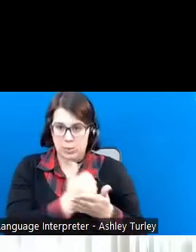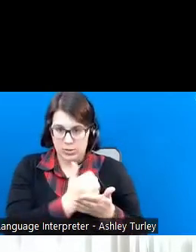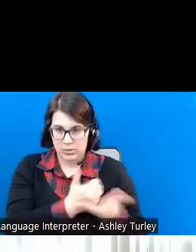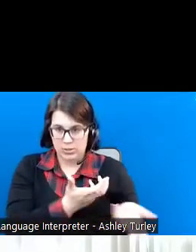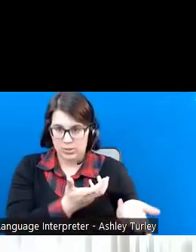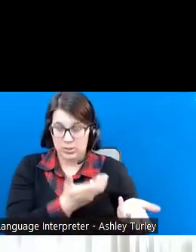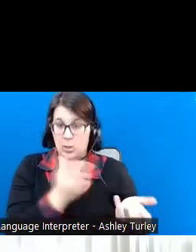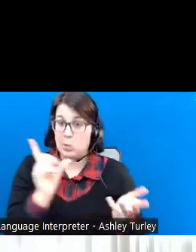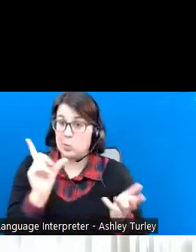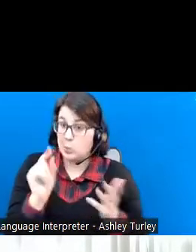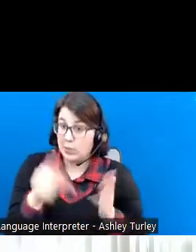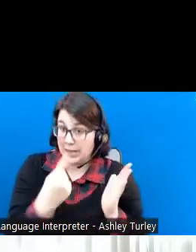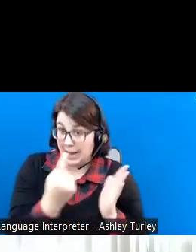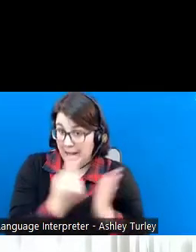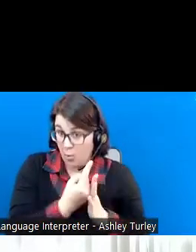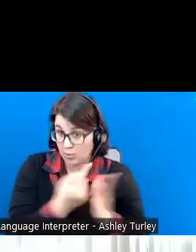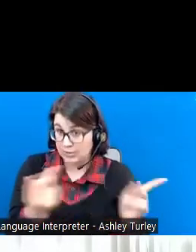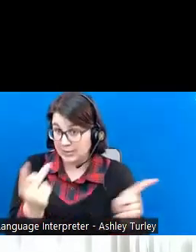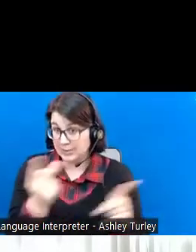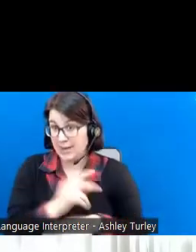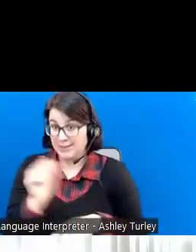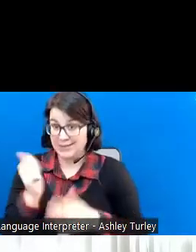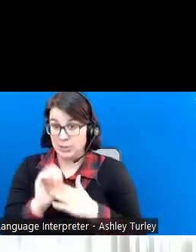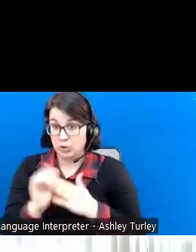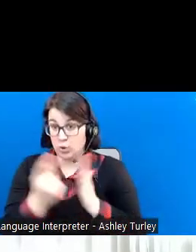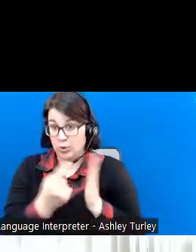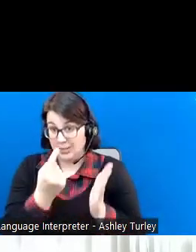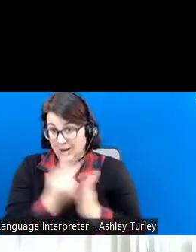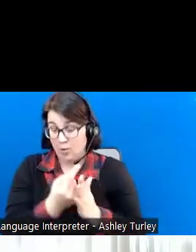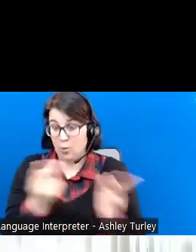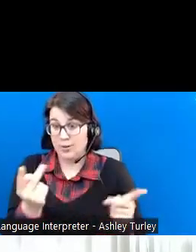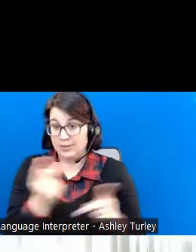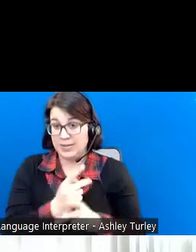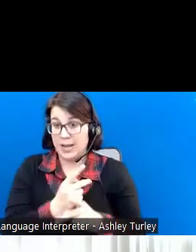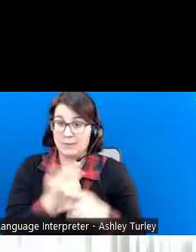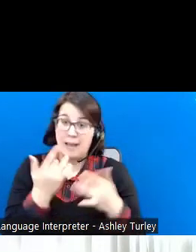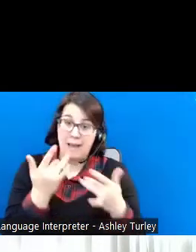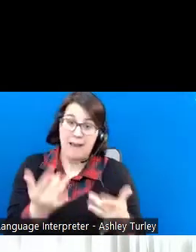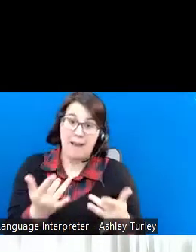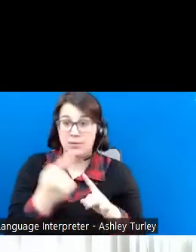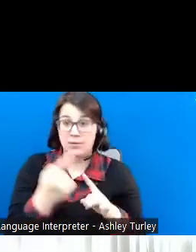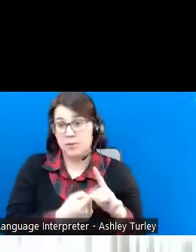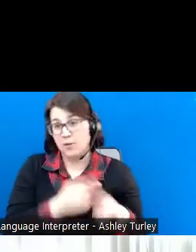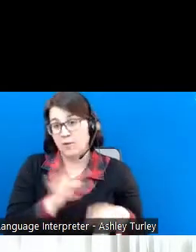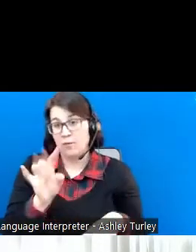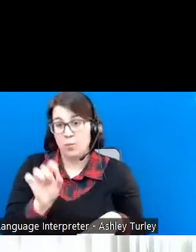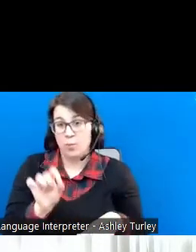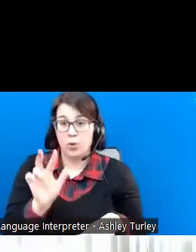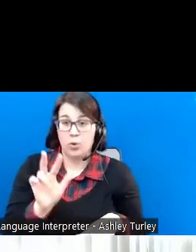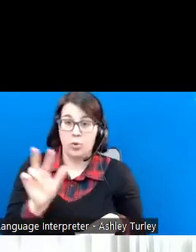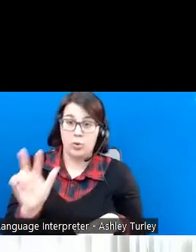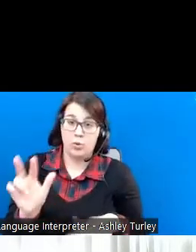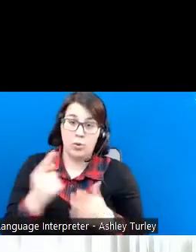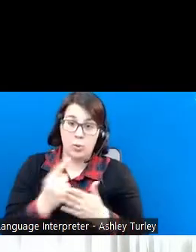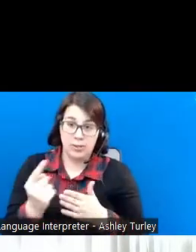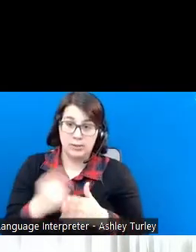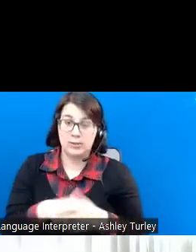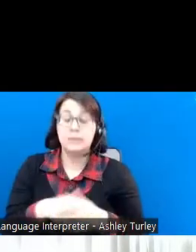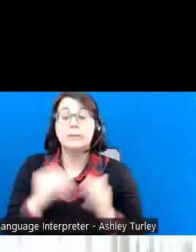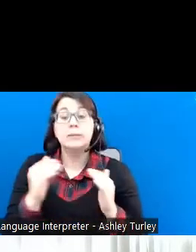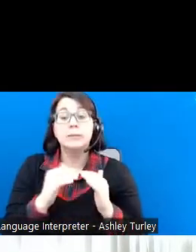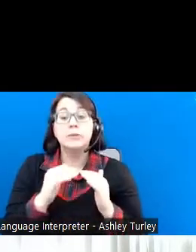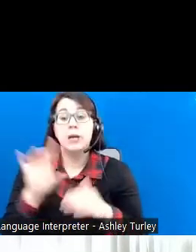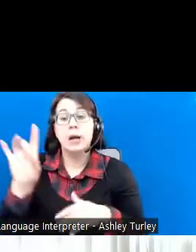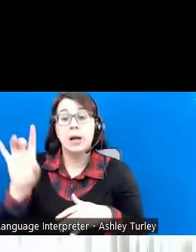20 hours times $10 an hour times an average month of 4.33 weeks equals